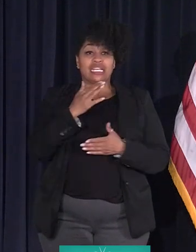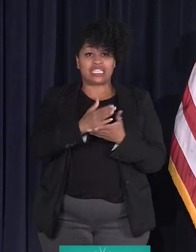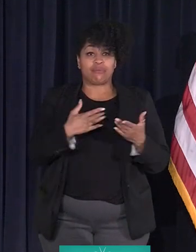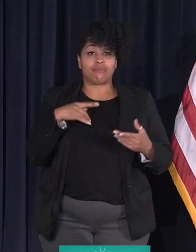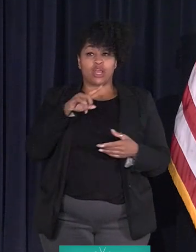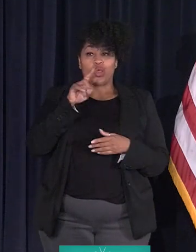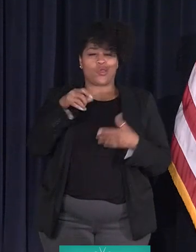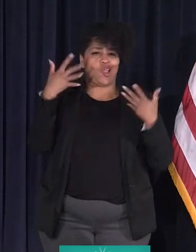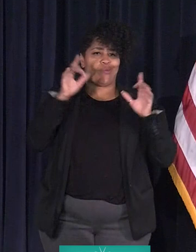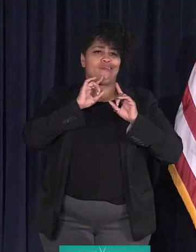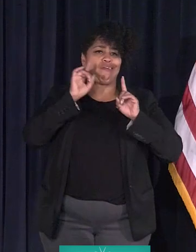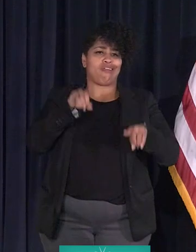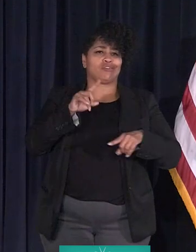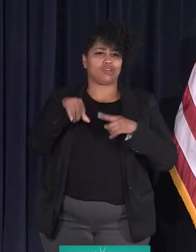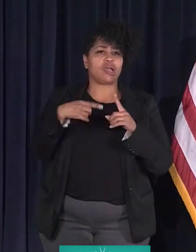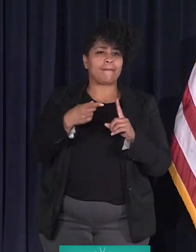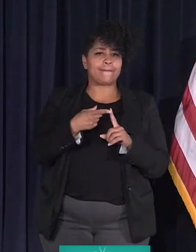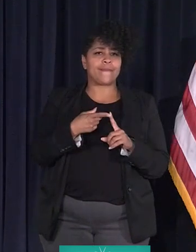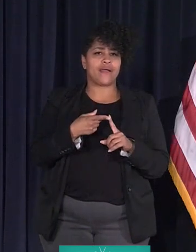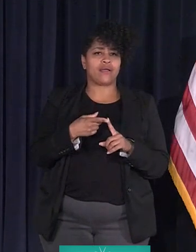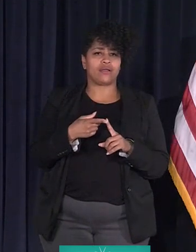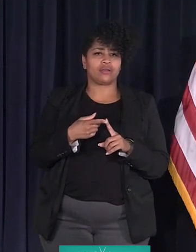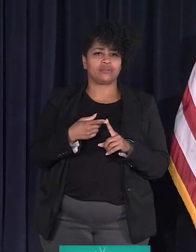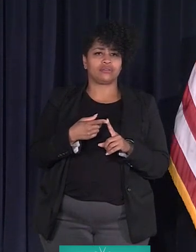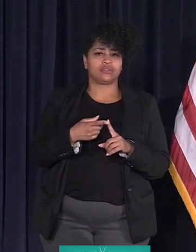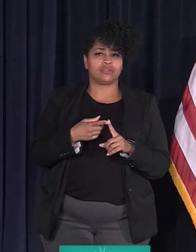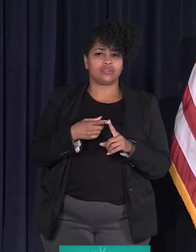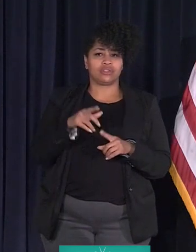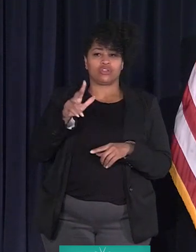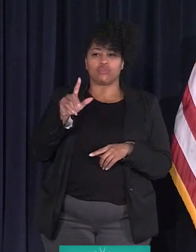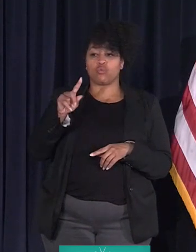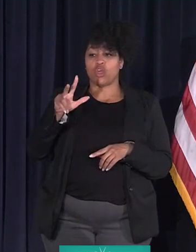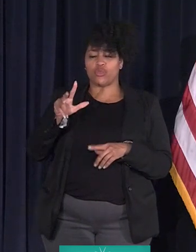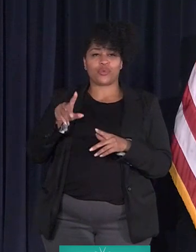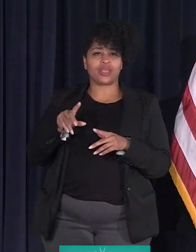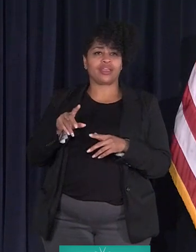my questions have been answered already about the initiative of 313.